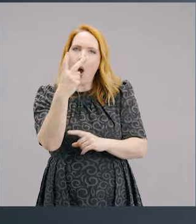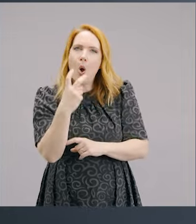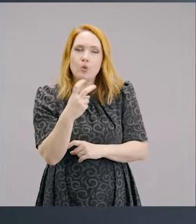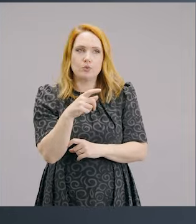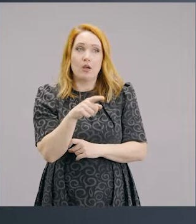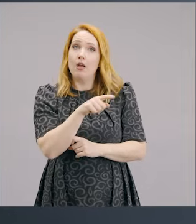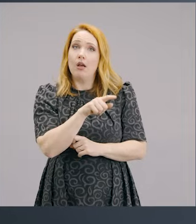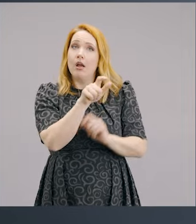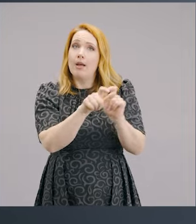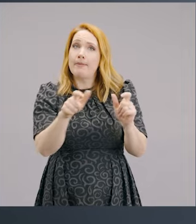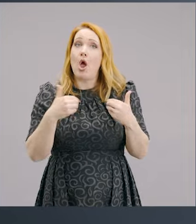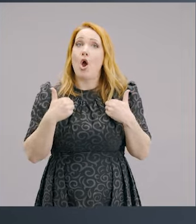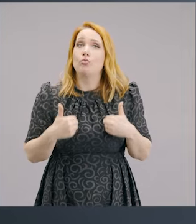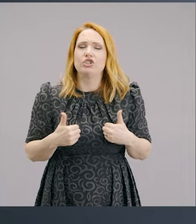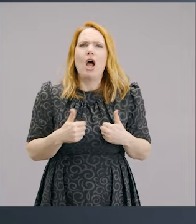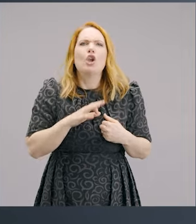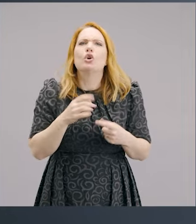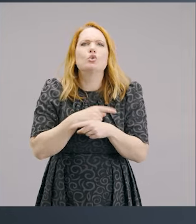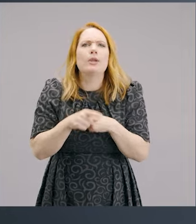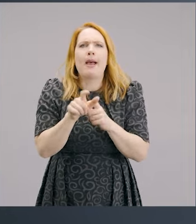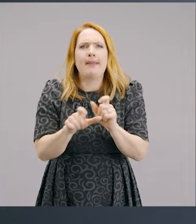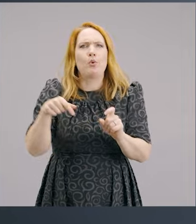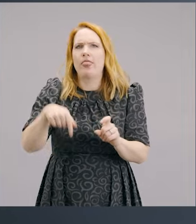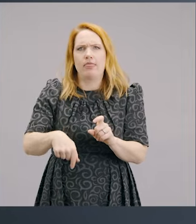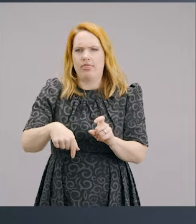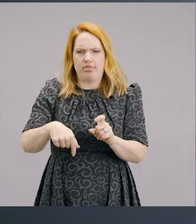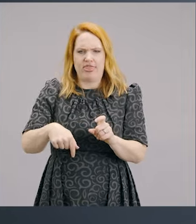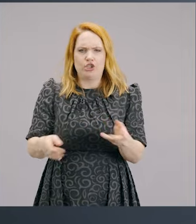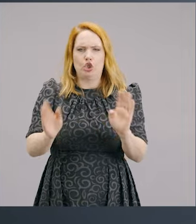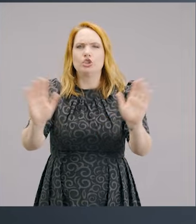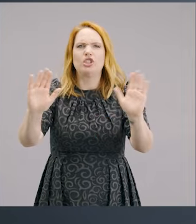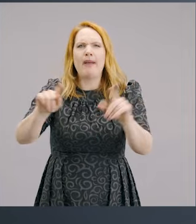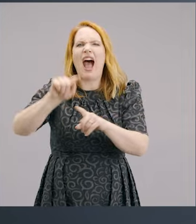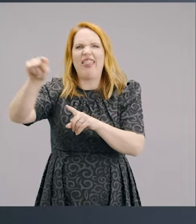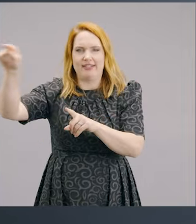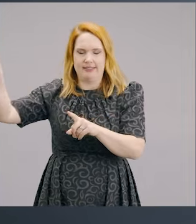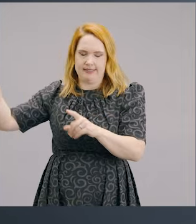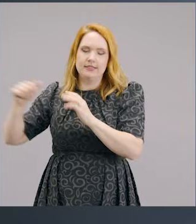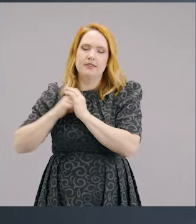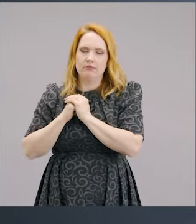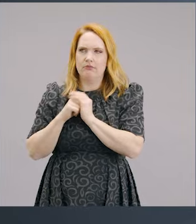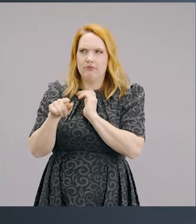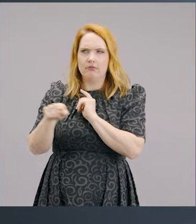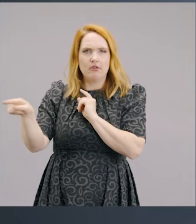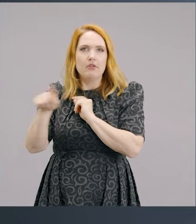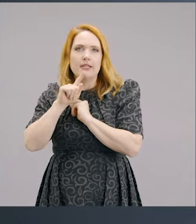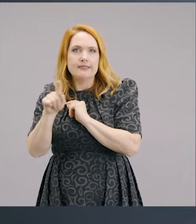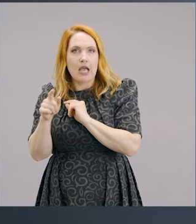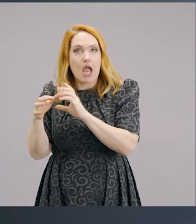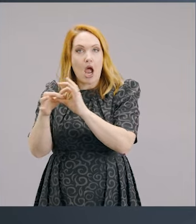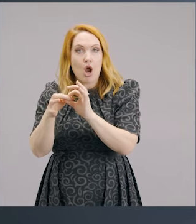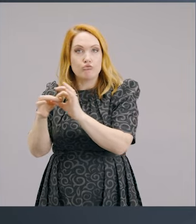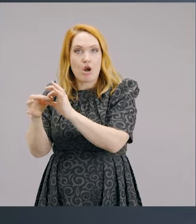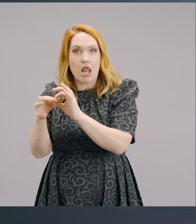incredibly wealthy, nobody in this church. But the people have said to me, these relatives have